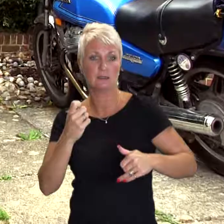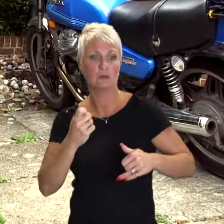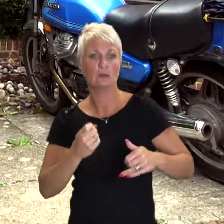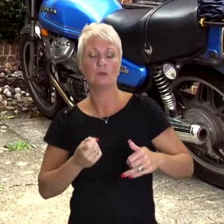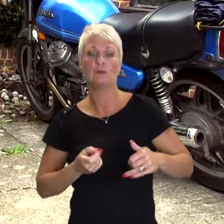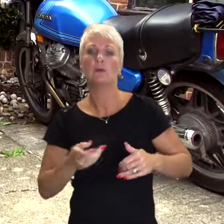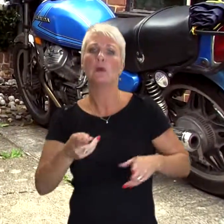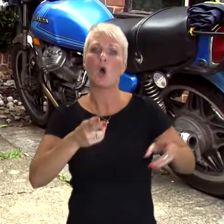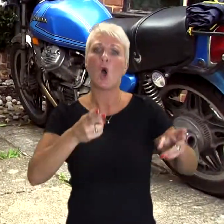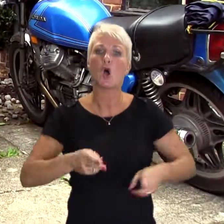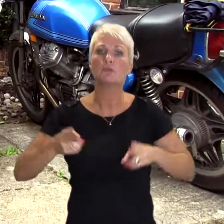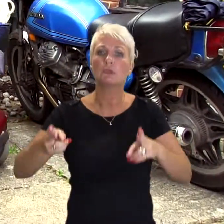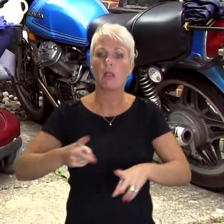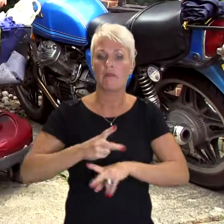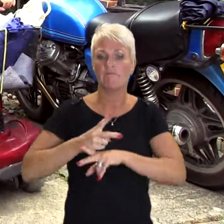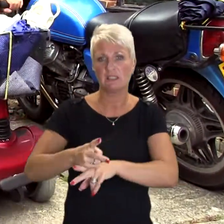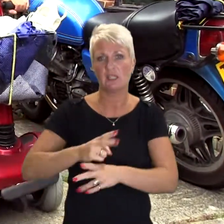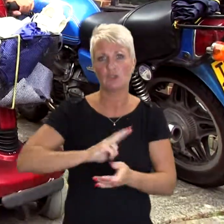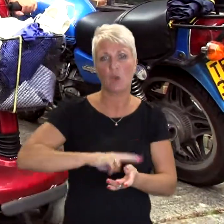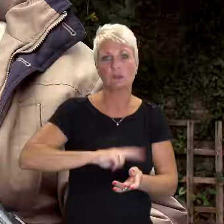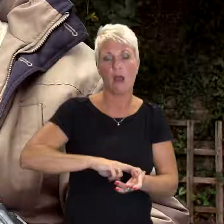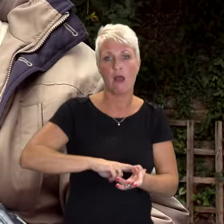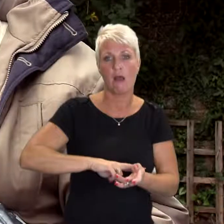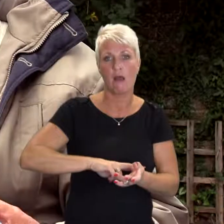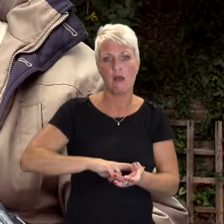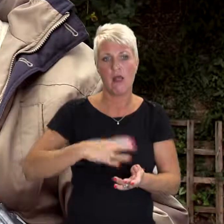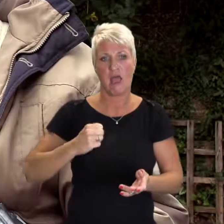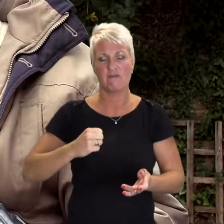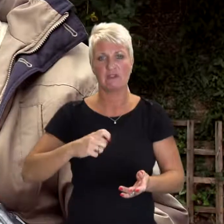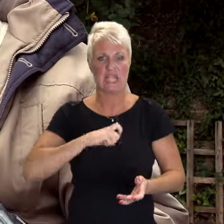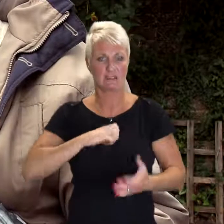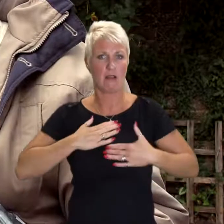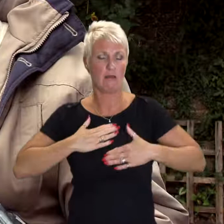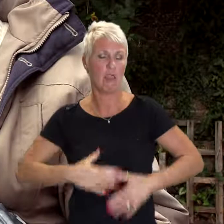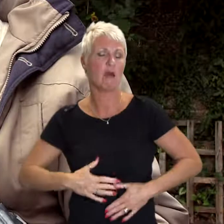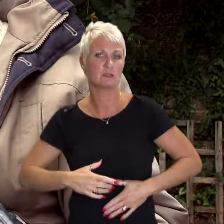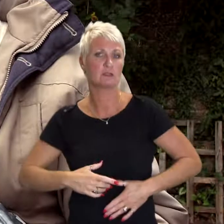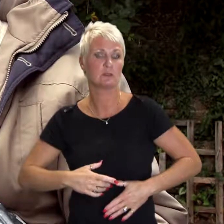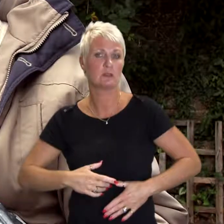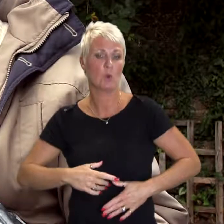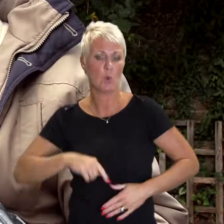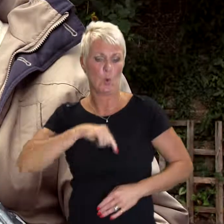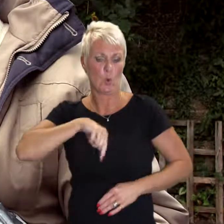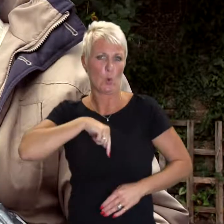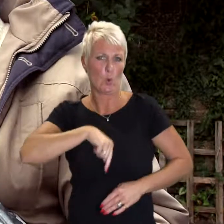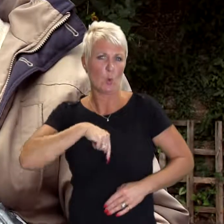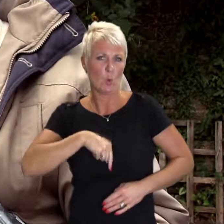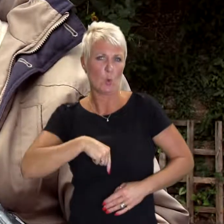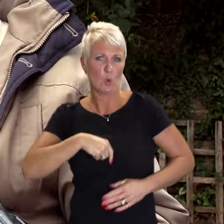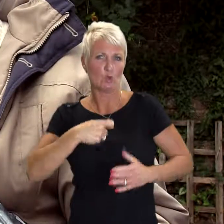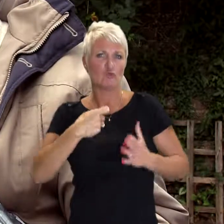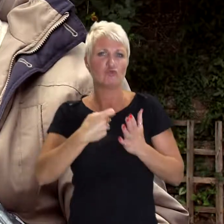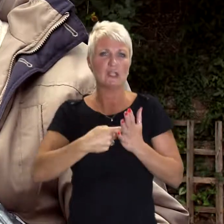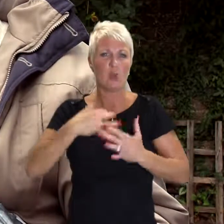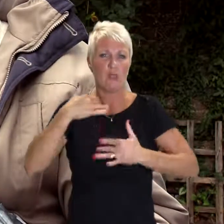through the hospital. When I have to visit a doctor, I had lung cancer and I had a very intensive radiation